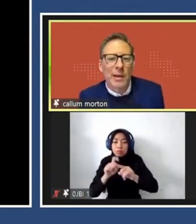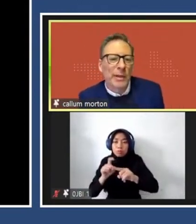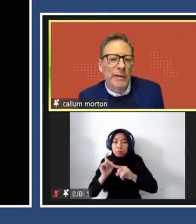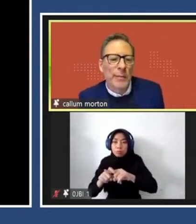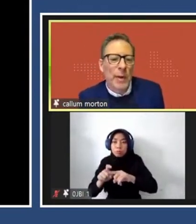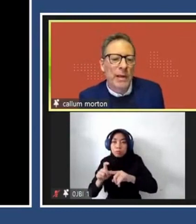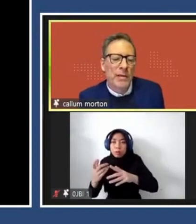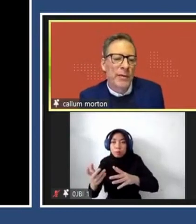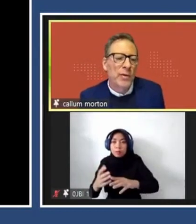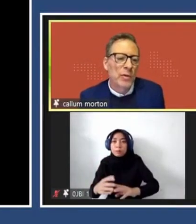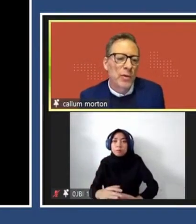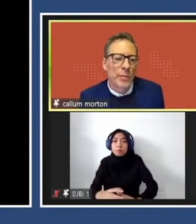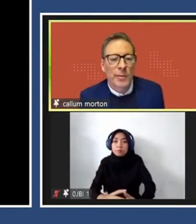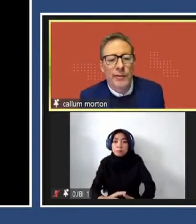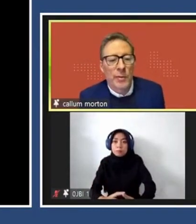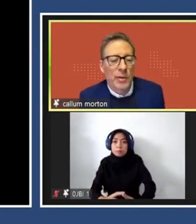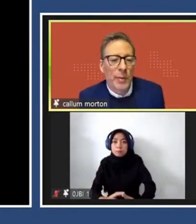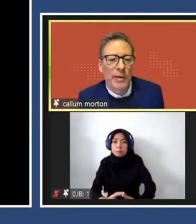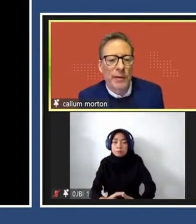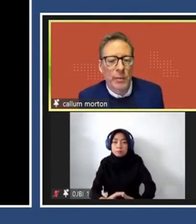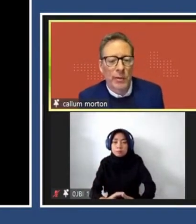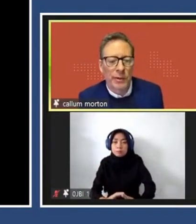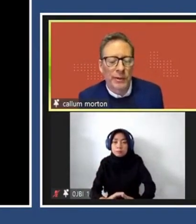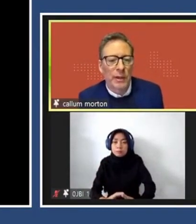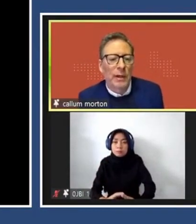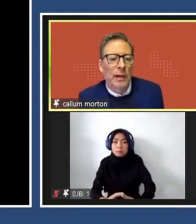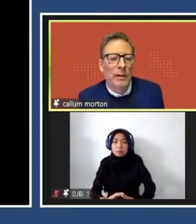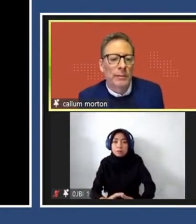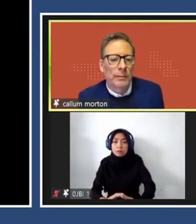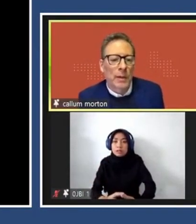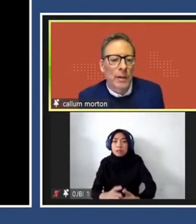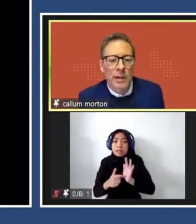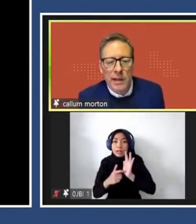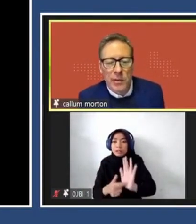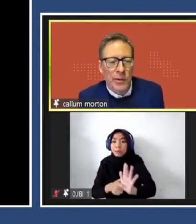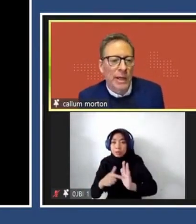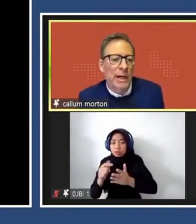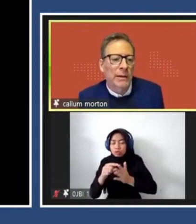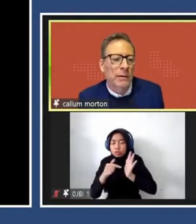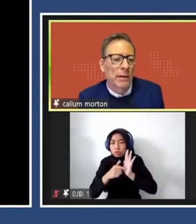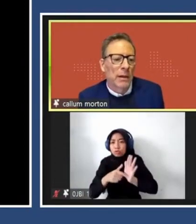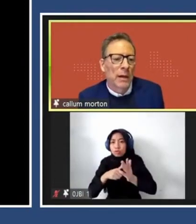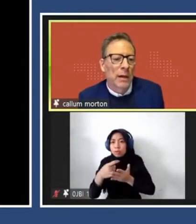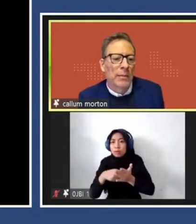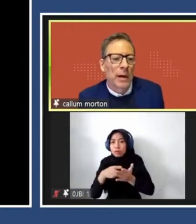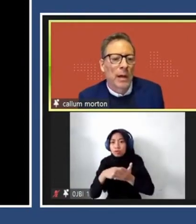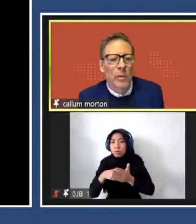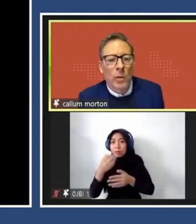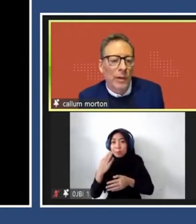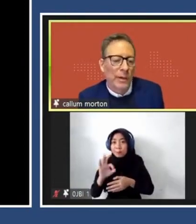So, was a contemplative space for students, it was a performance space if they wanted it, yes, it was a garden,